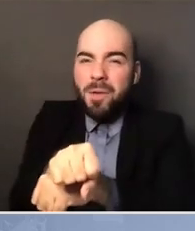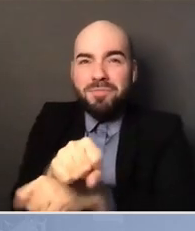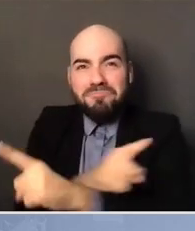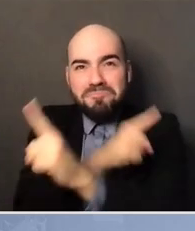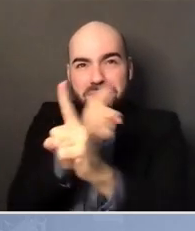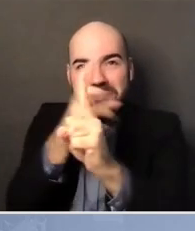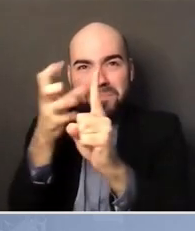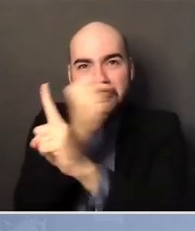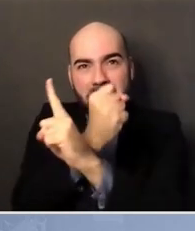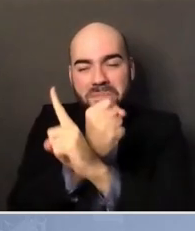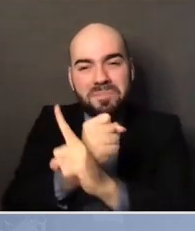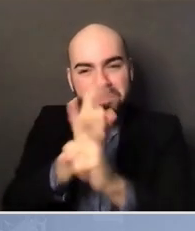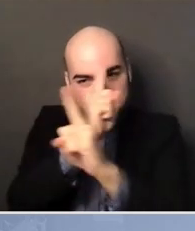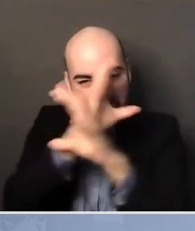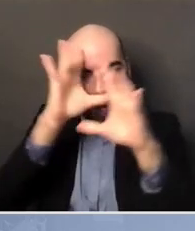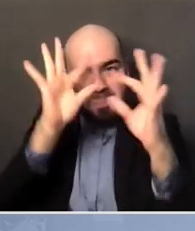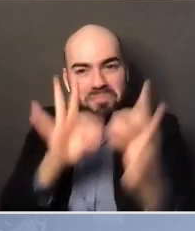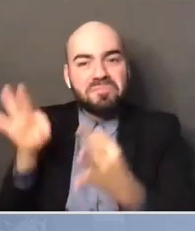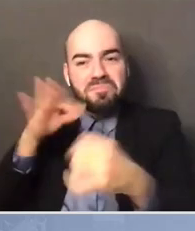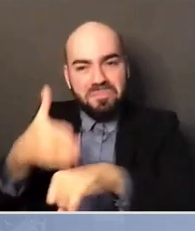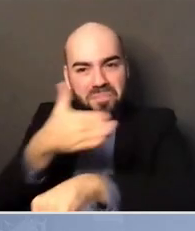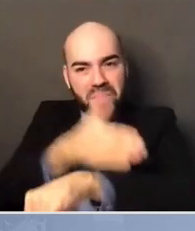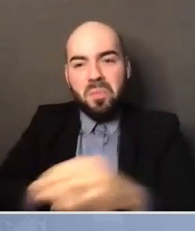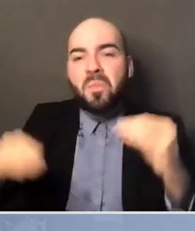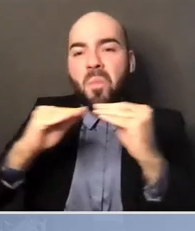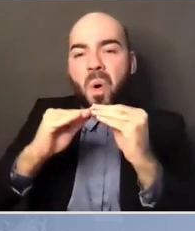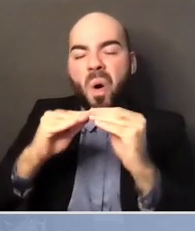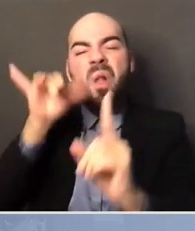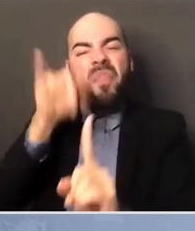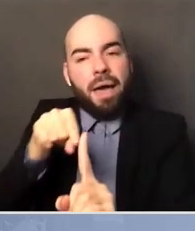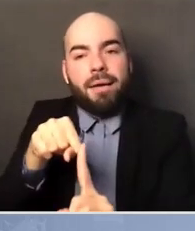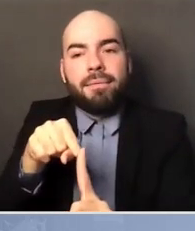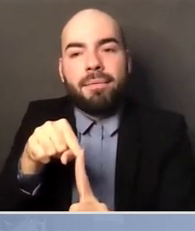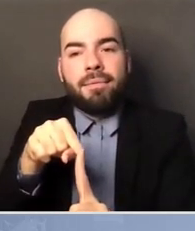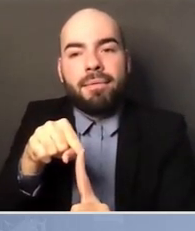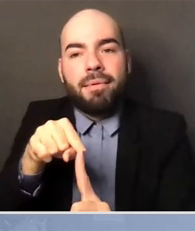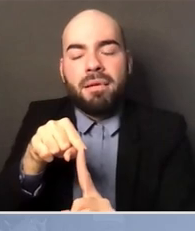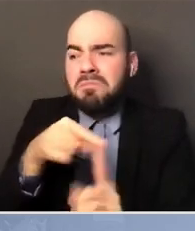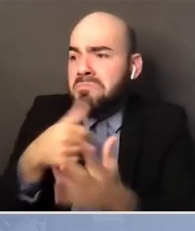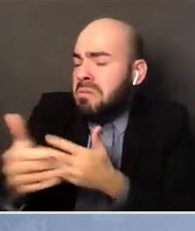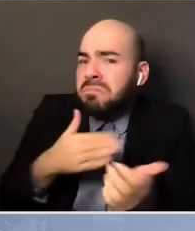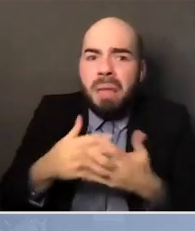shortcomings and saying, despite that,